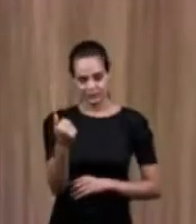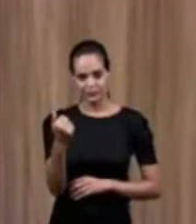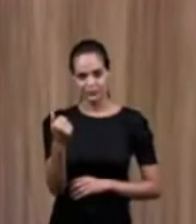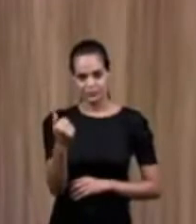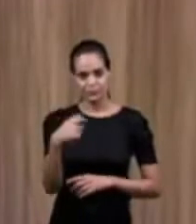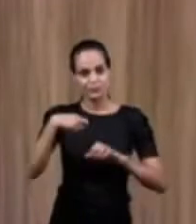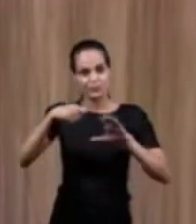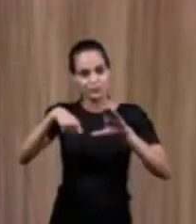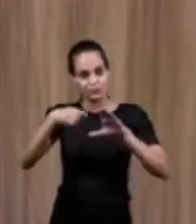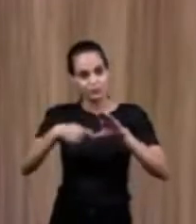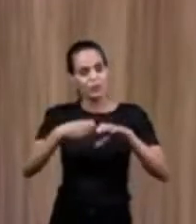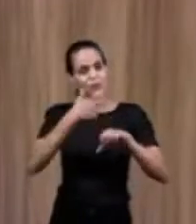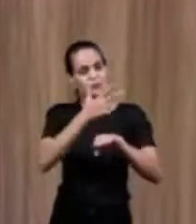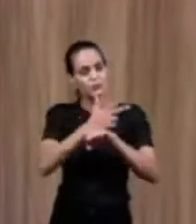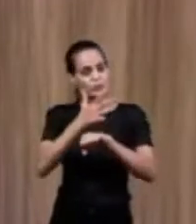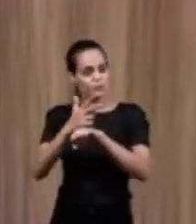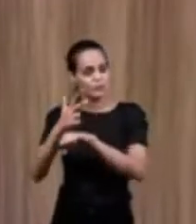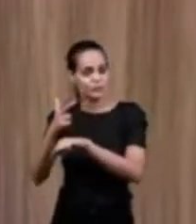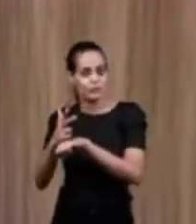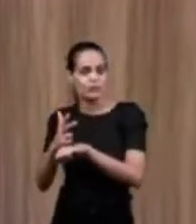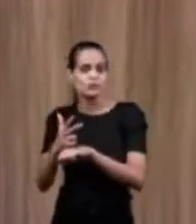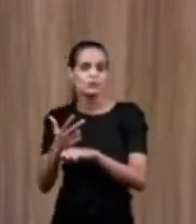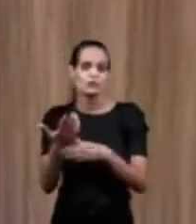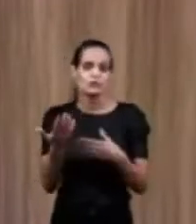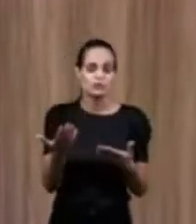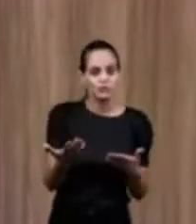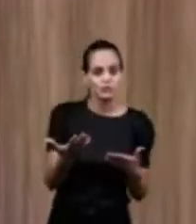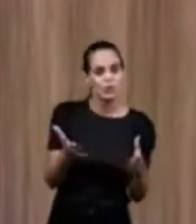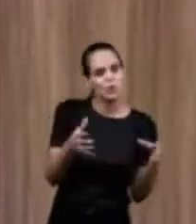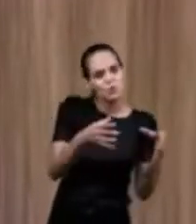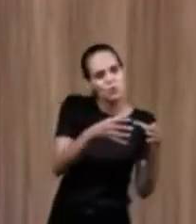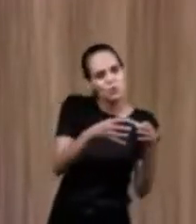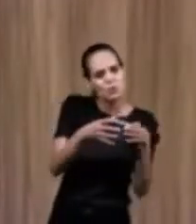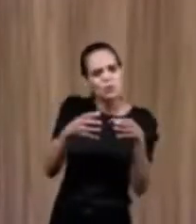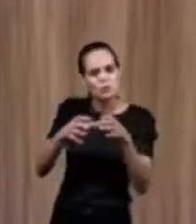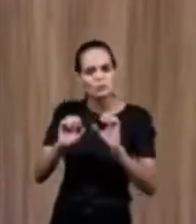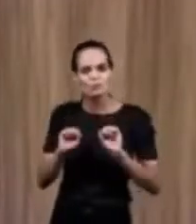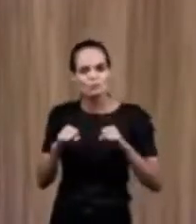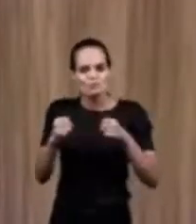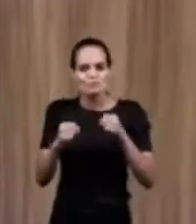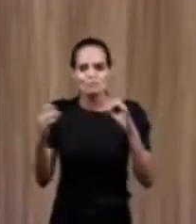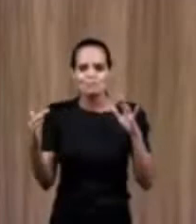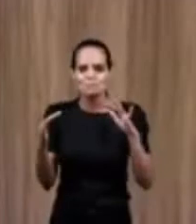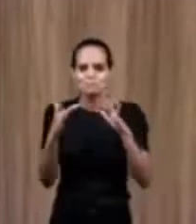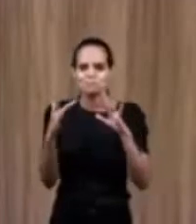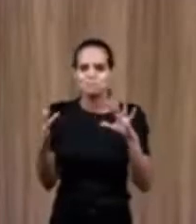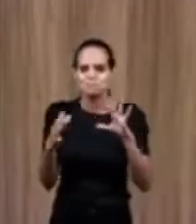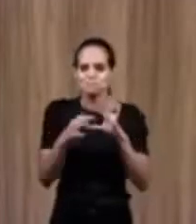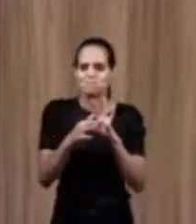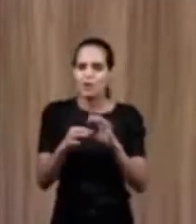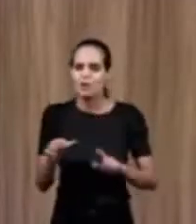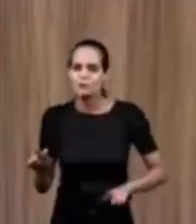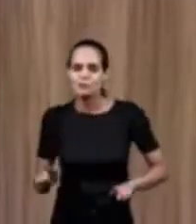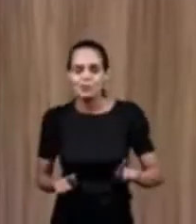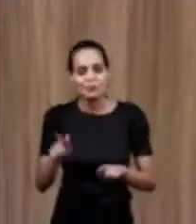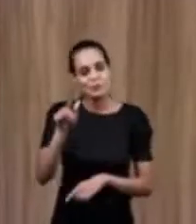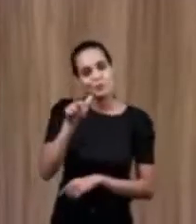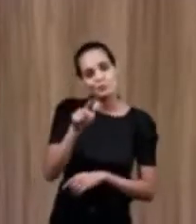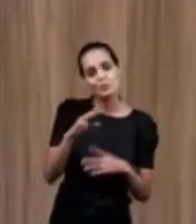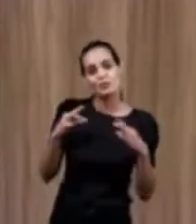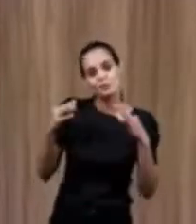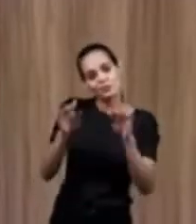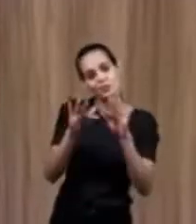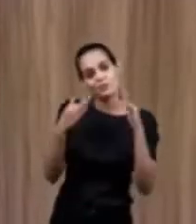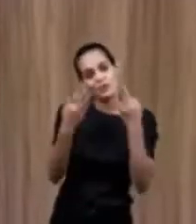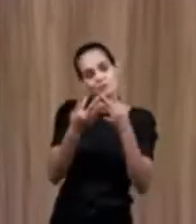Did you know that while you do the videos, your siblings, your cousins, all the classes,